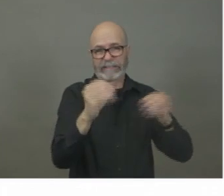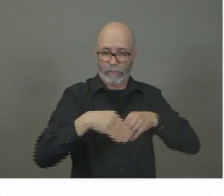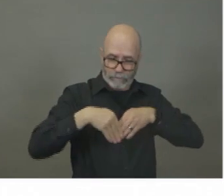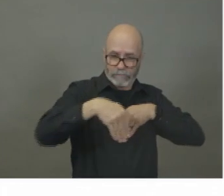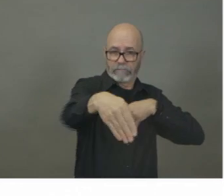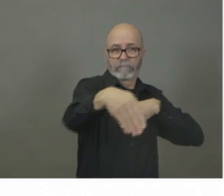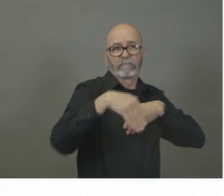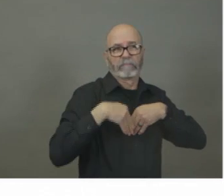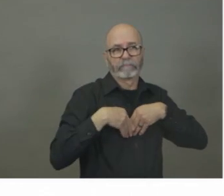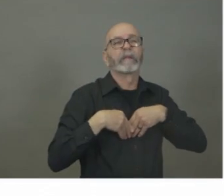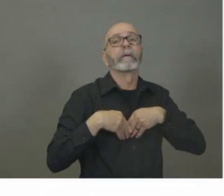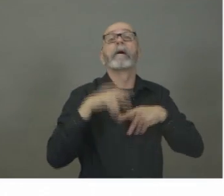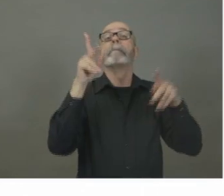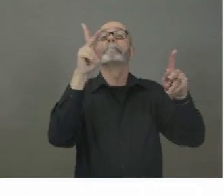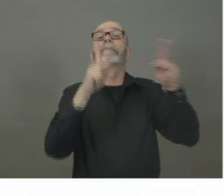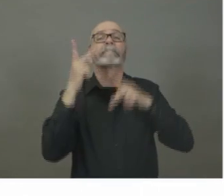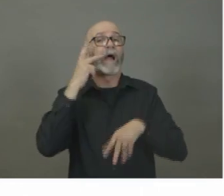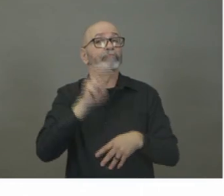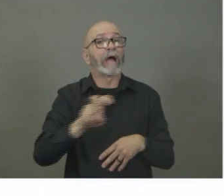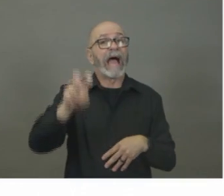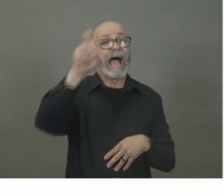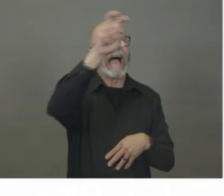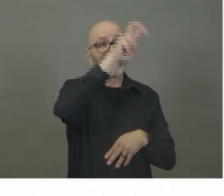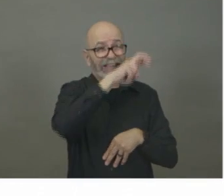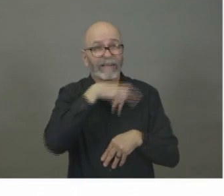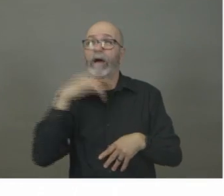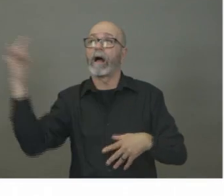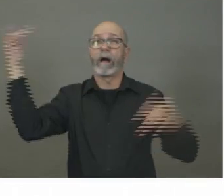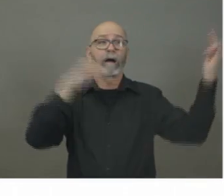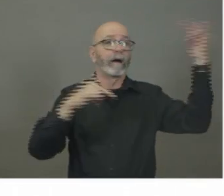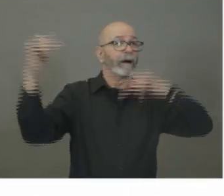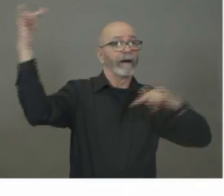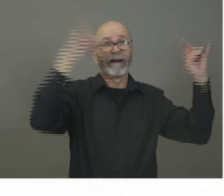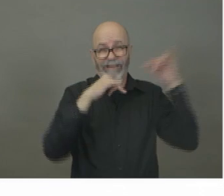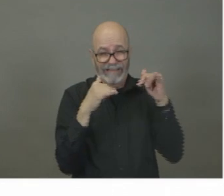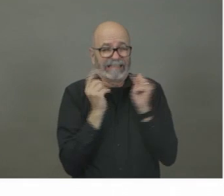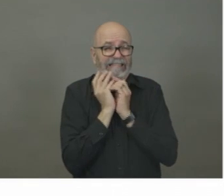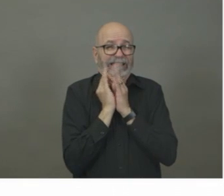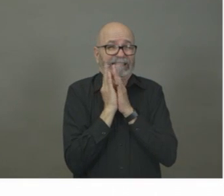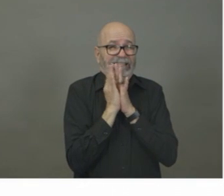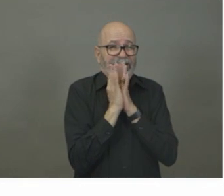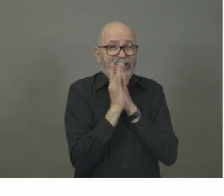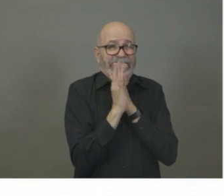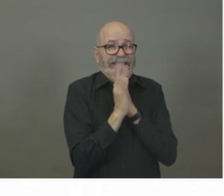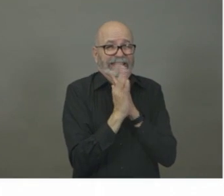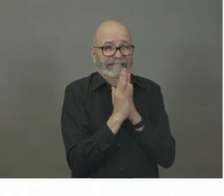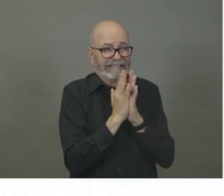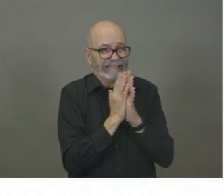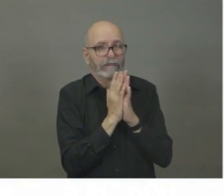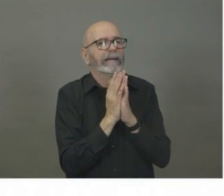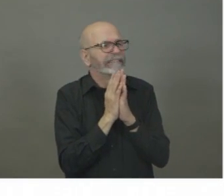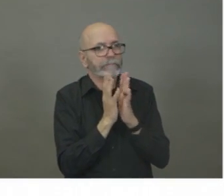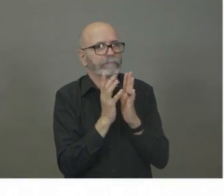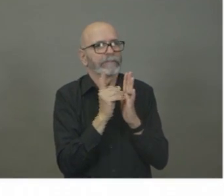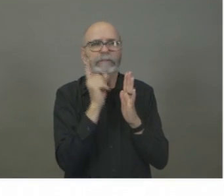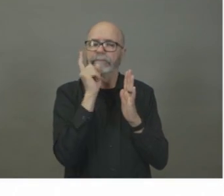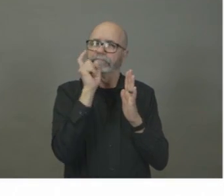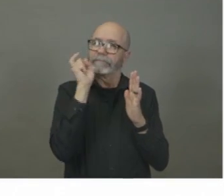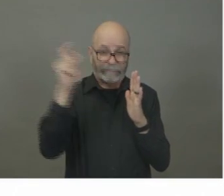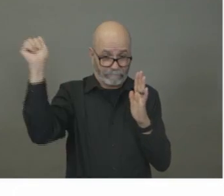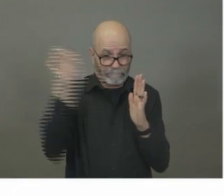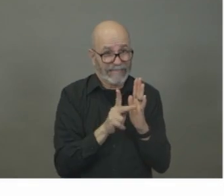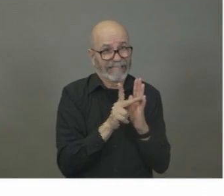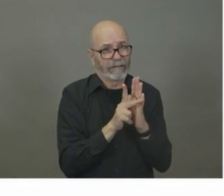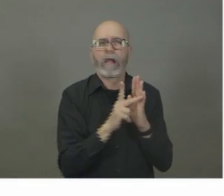are traveling in the public sector who have been traveling internationally, they need to self isolate when they come back for